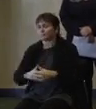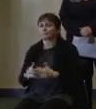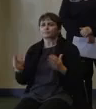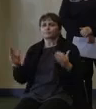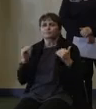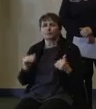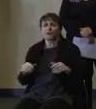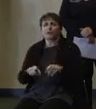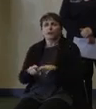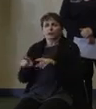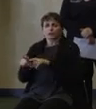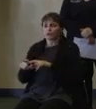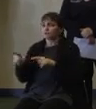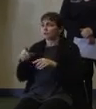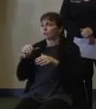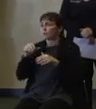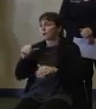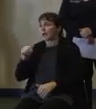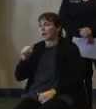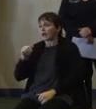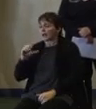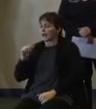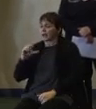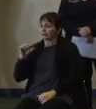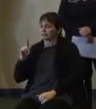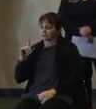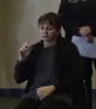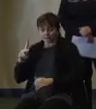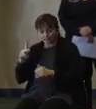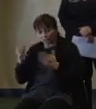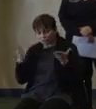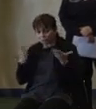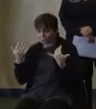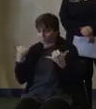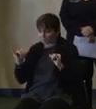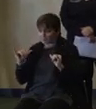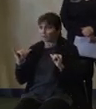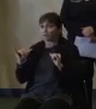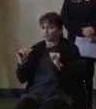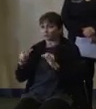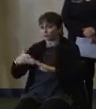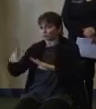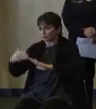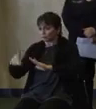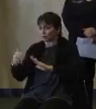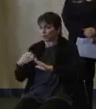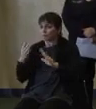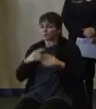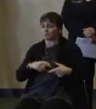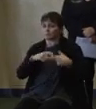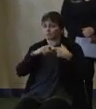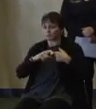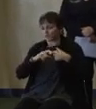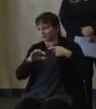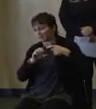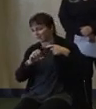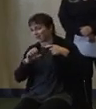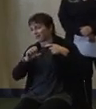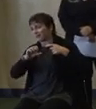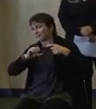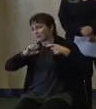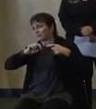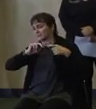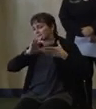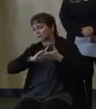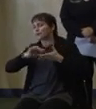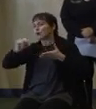services are operational in Region 3 in South Jersey but remain suspended until further notice in all other regions in Central and